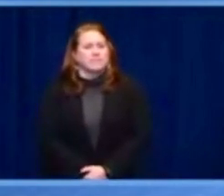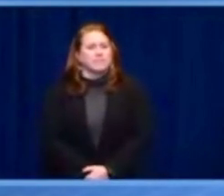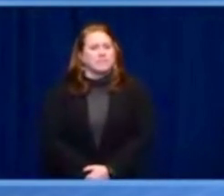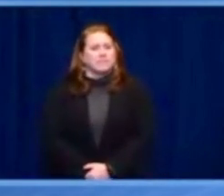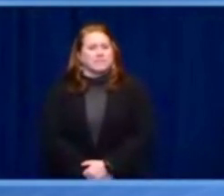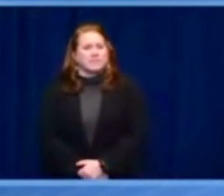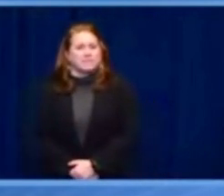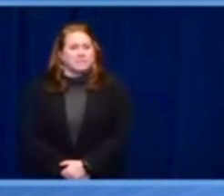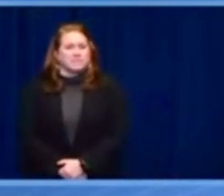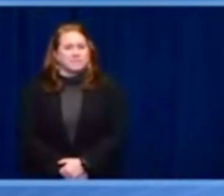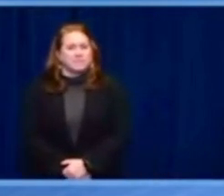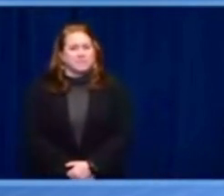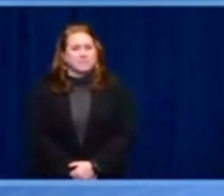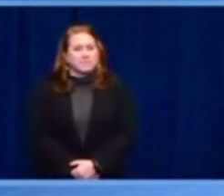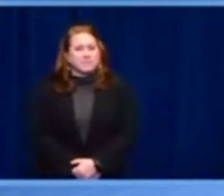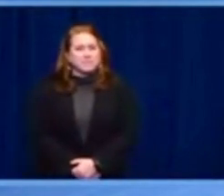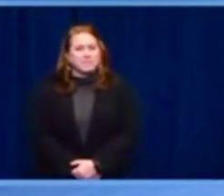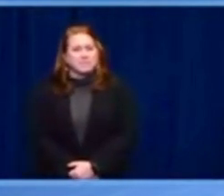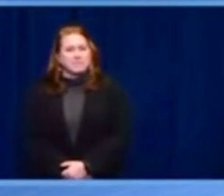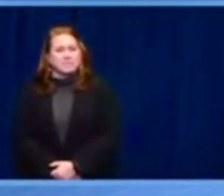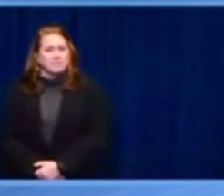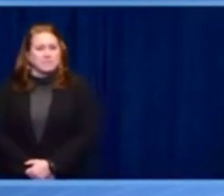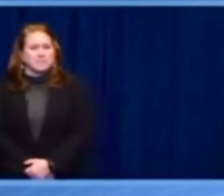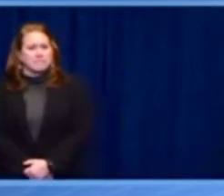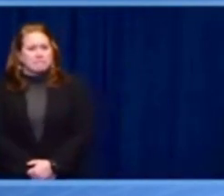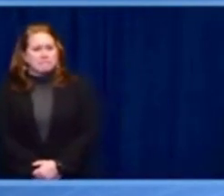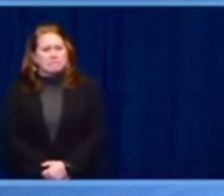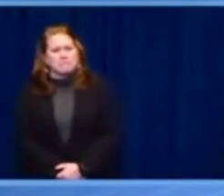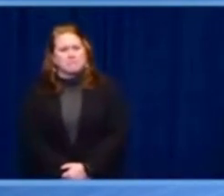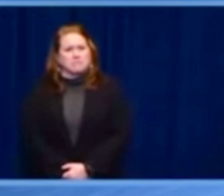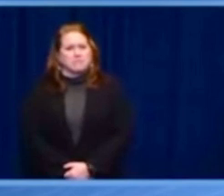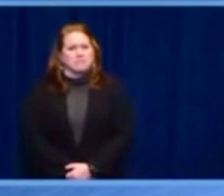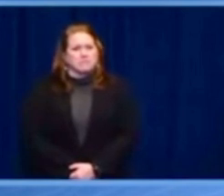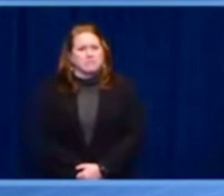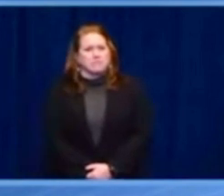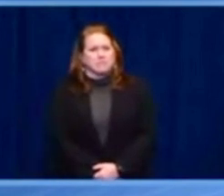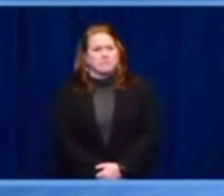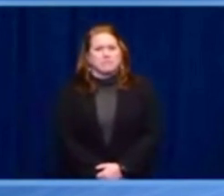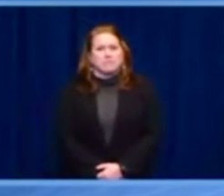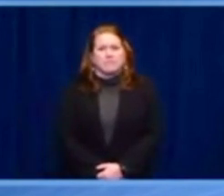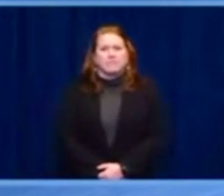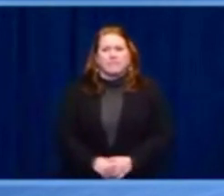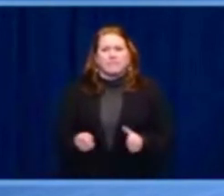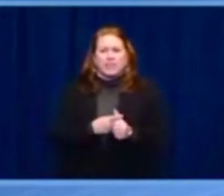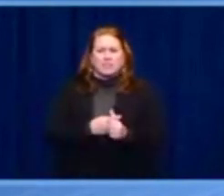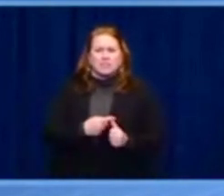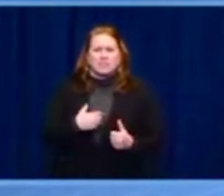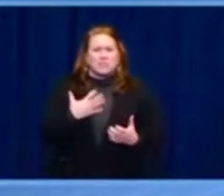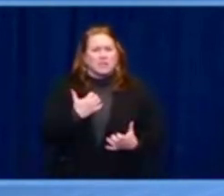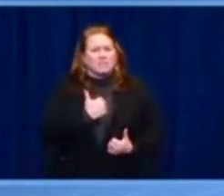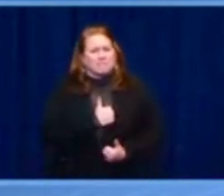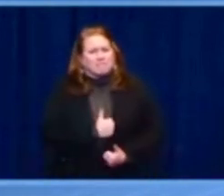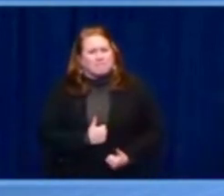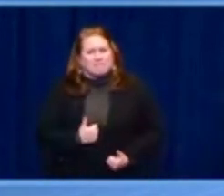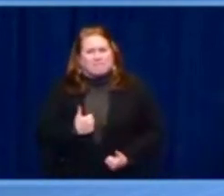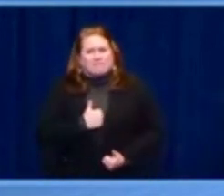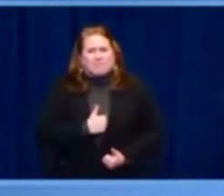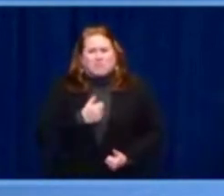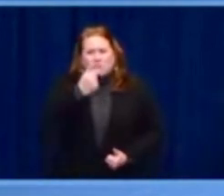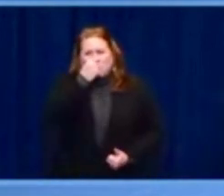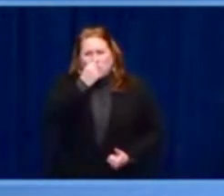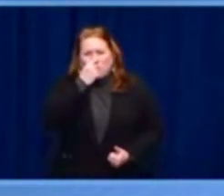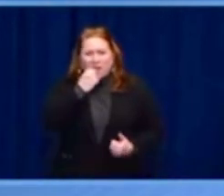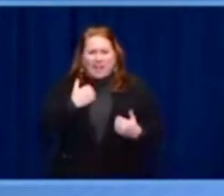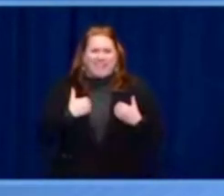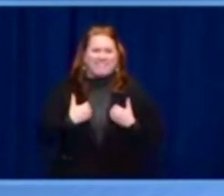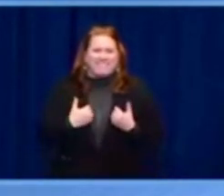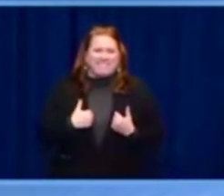high-minded words and shine a spotlight on those critical issues, but to galvanize action and translate to concrete progress